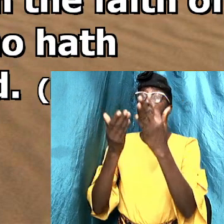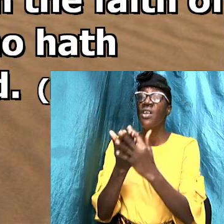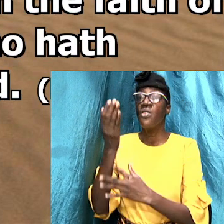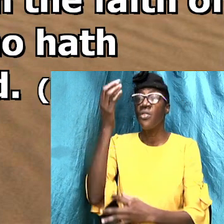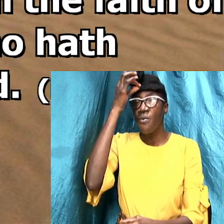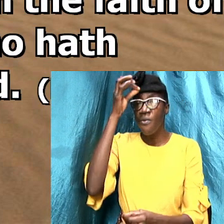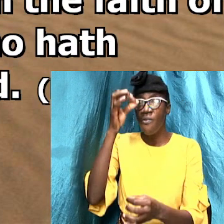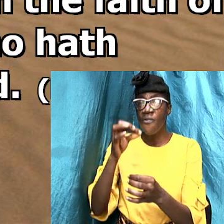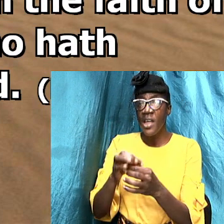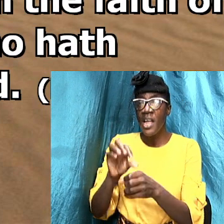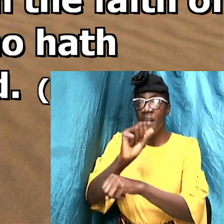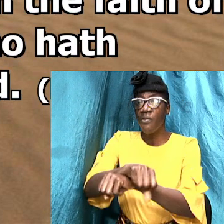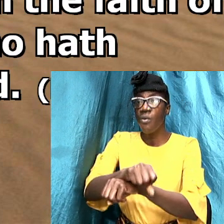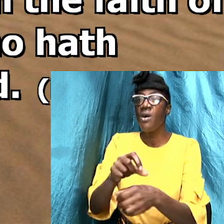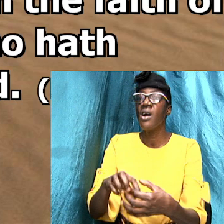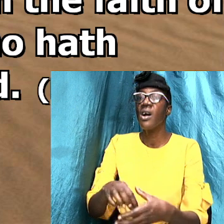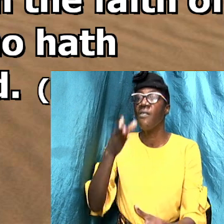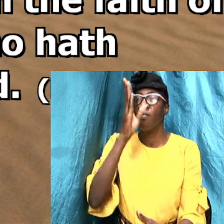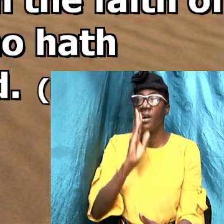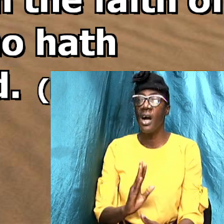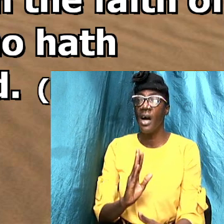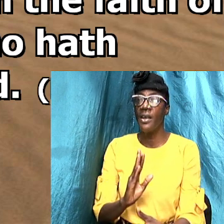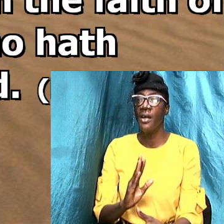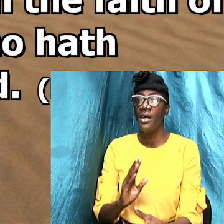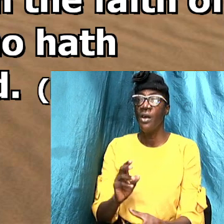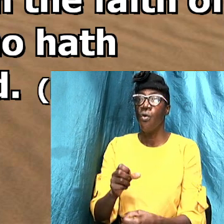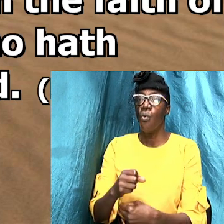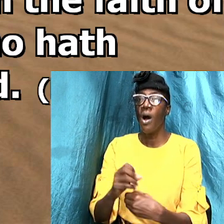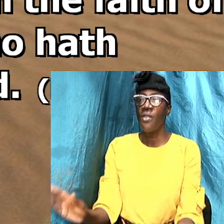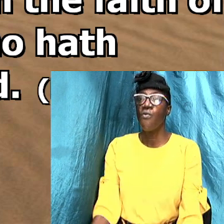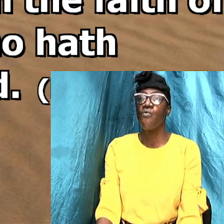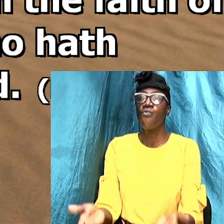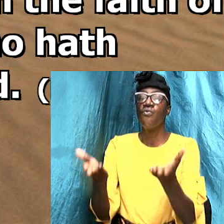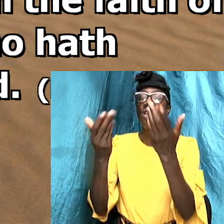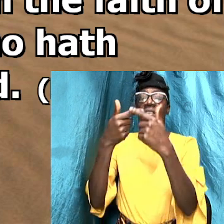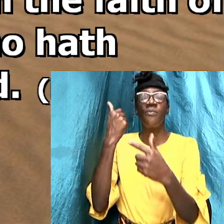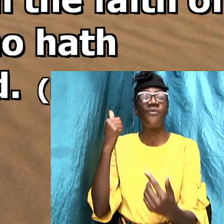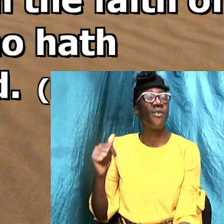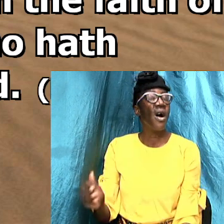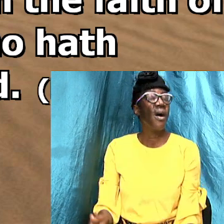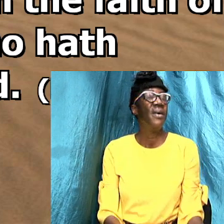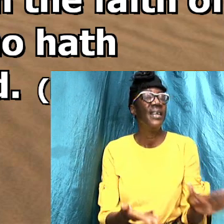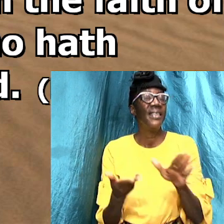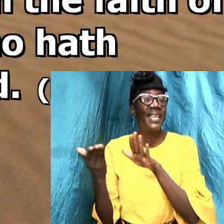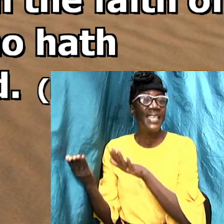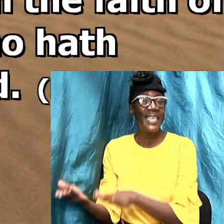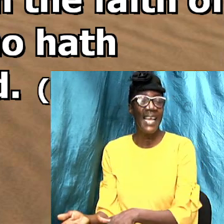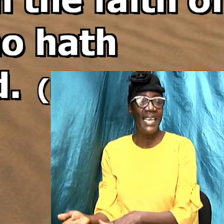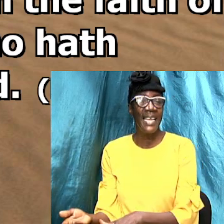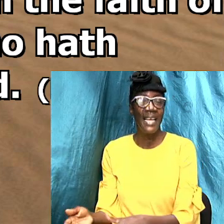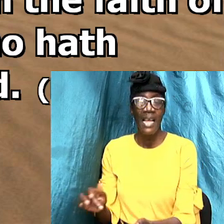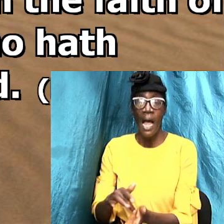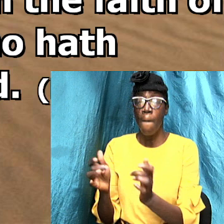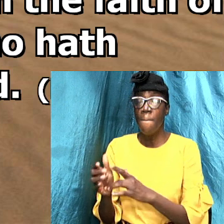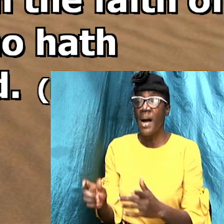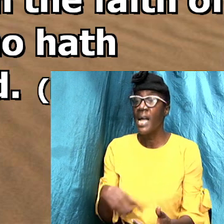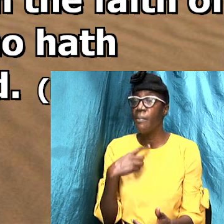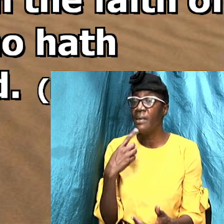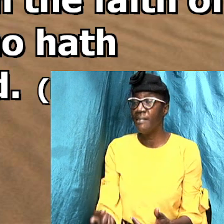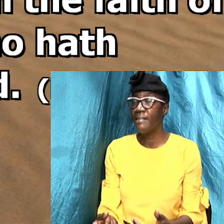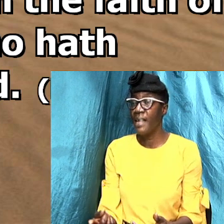faith of the operation of God who had raised him from the dead. So the Bible says that